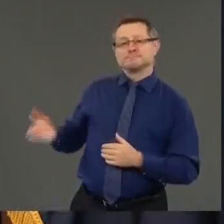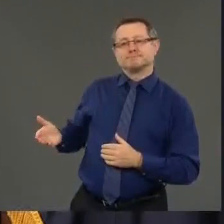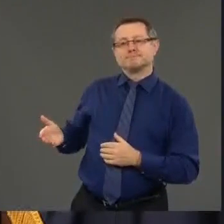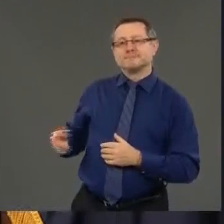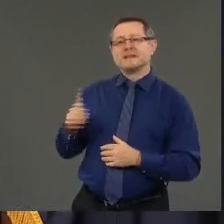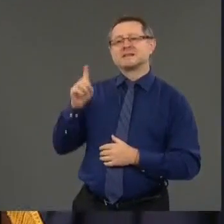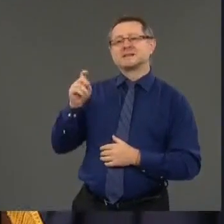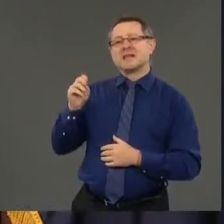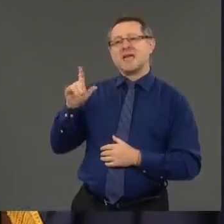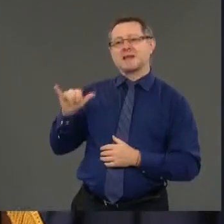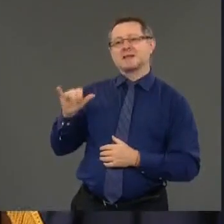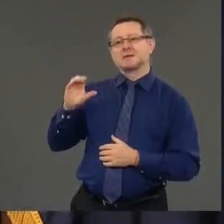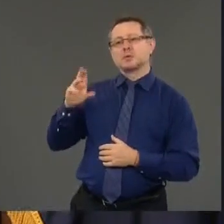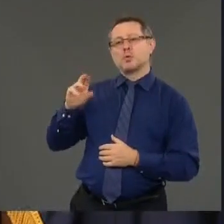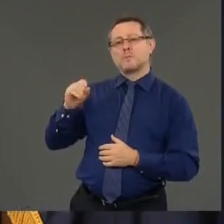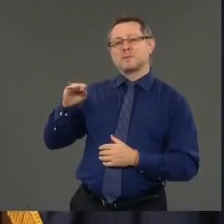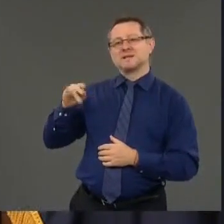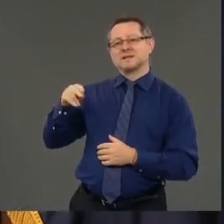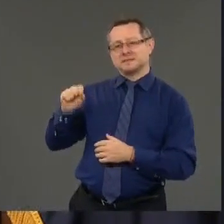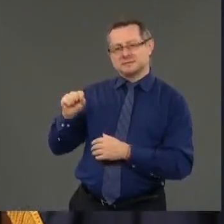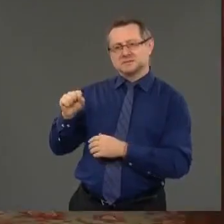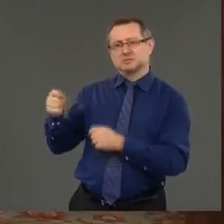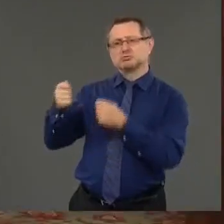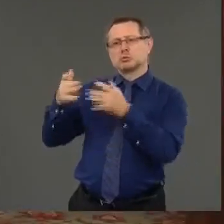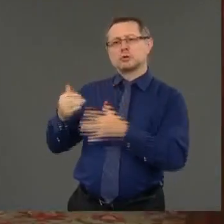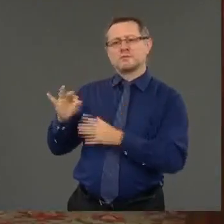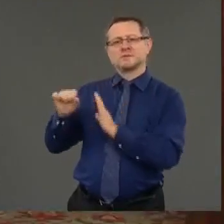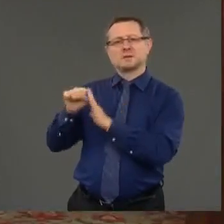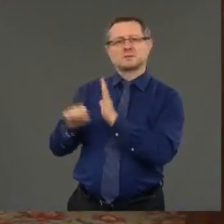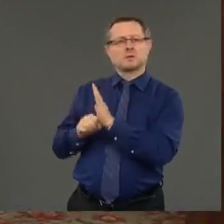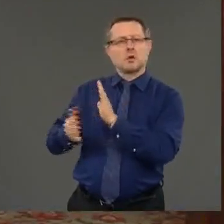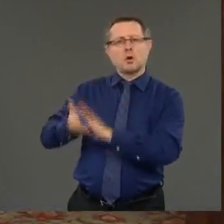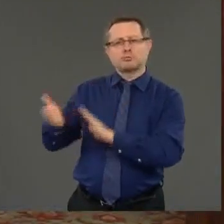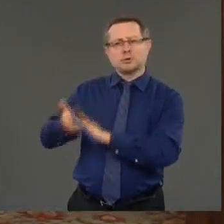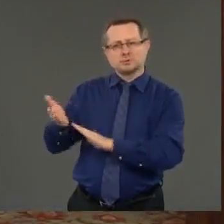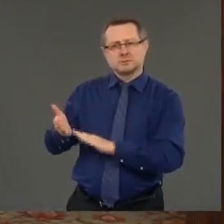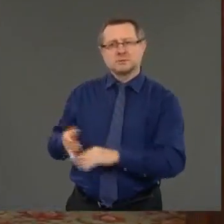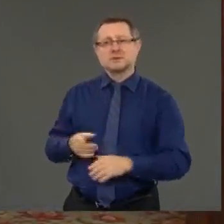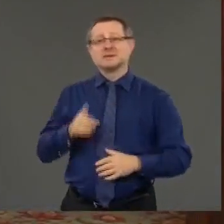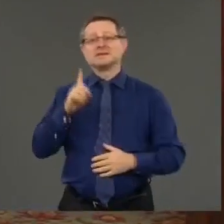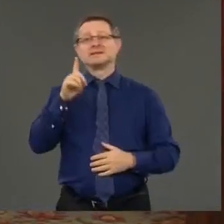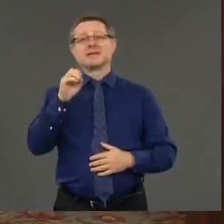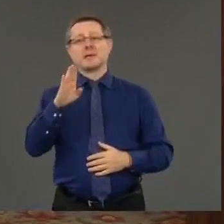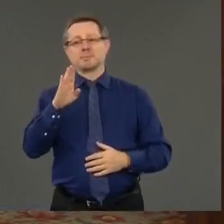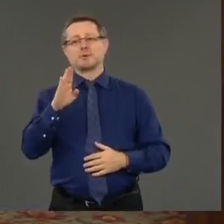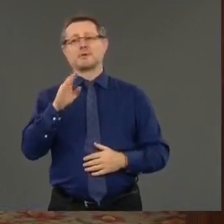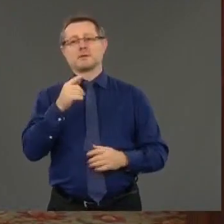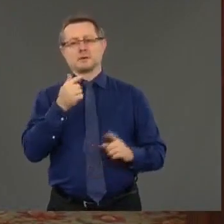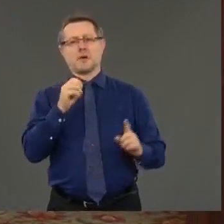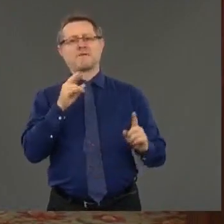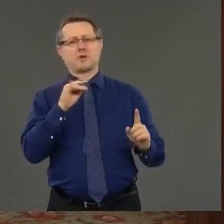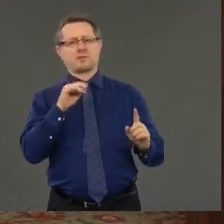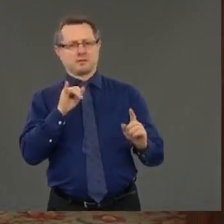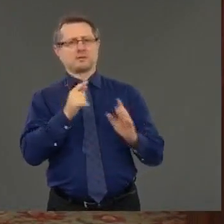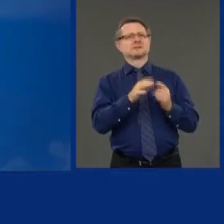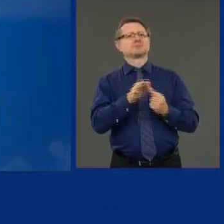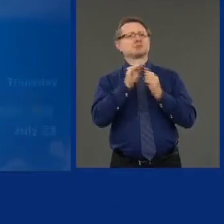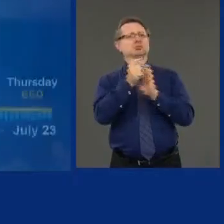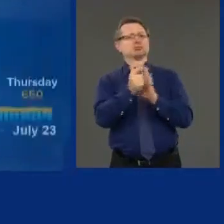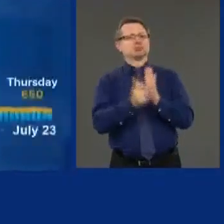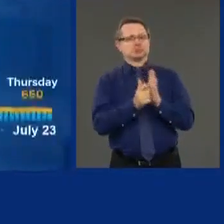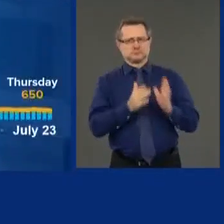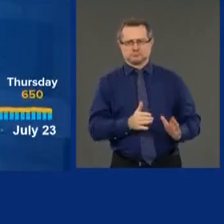Operations. To my left, everybody knows Beth Garvey, Special Counsel to me. Today is day 146